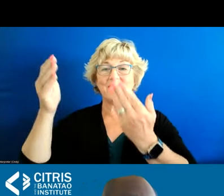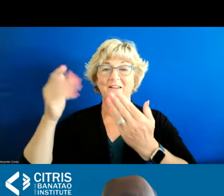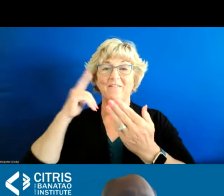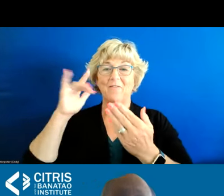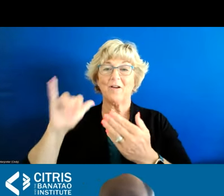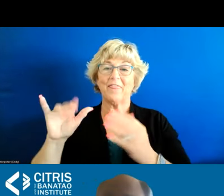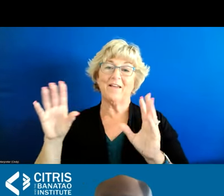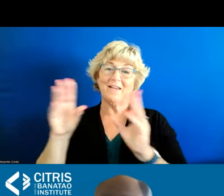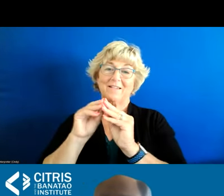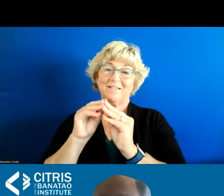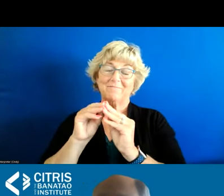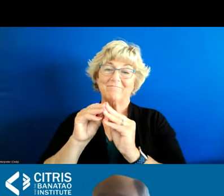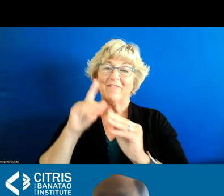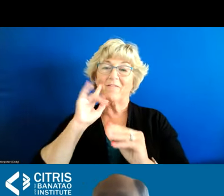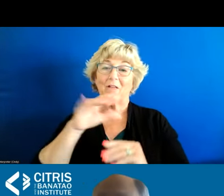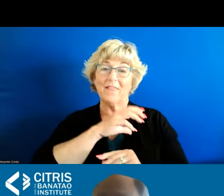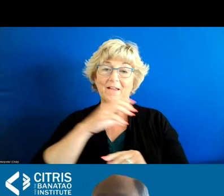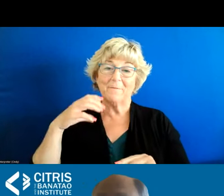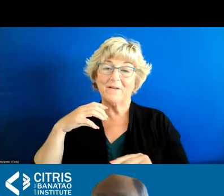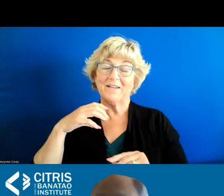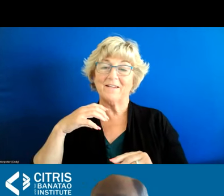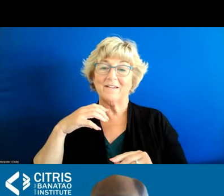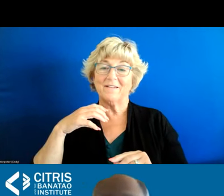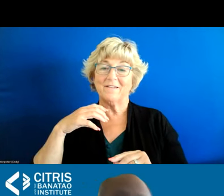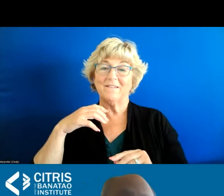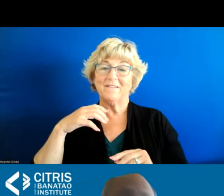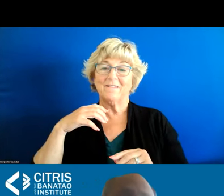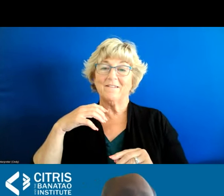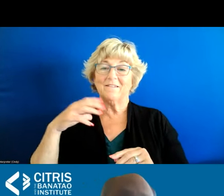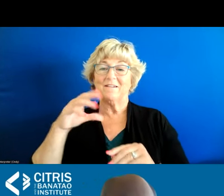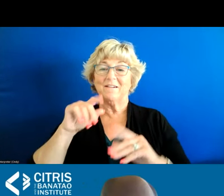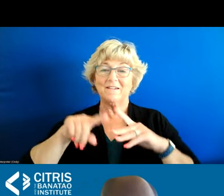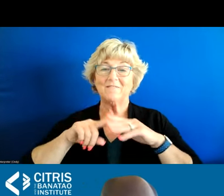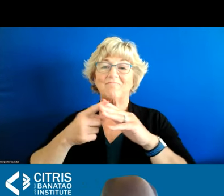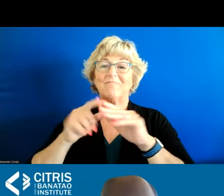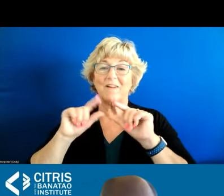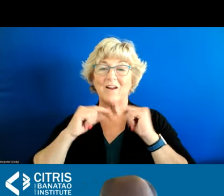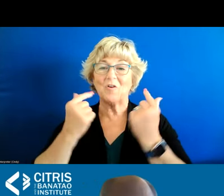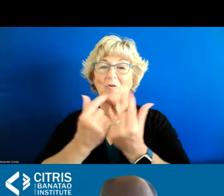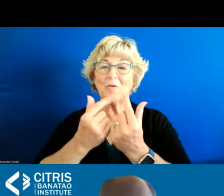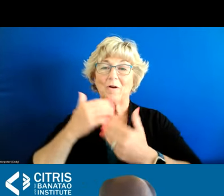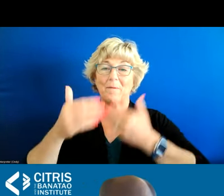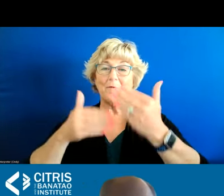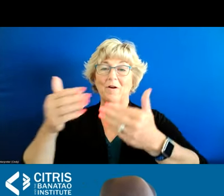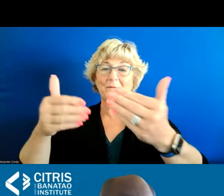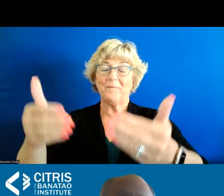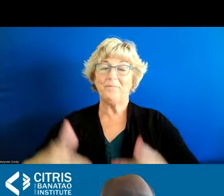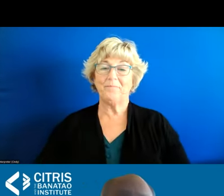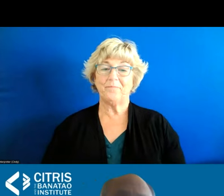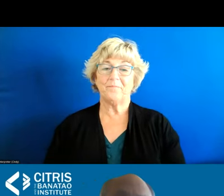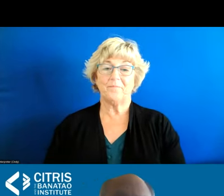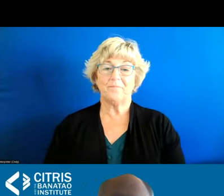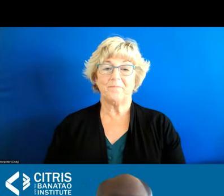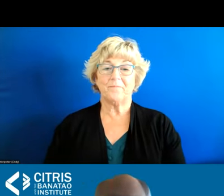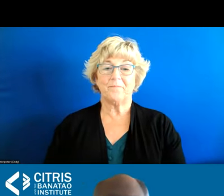uh on behalf of the committee but as part of a start of a a group process to move this forward so